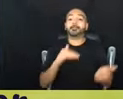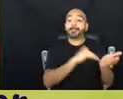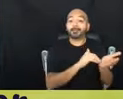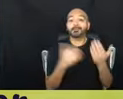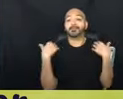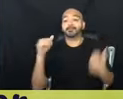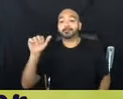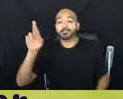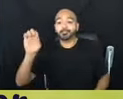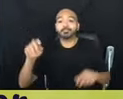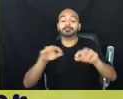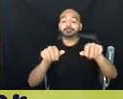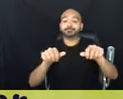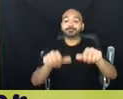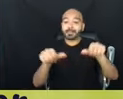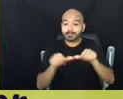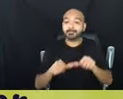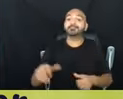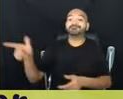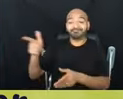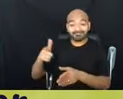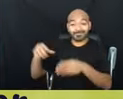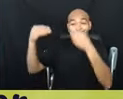The neighborhood store. Yeah.